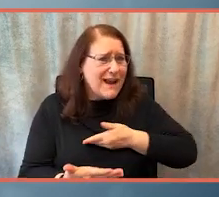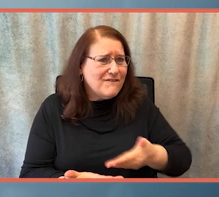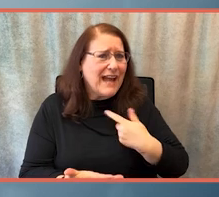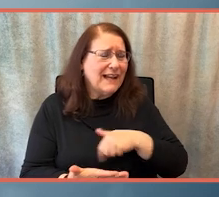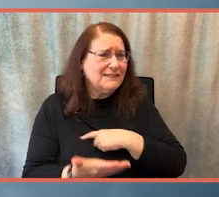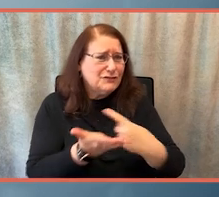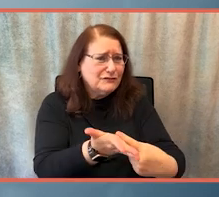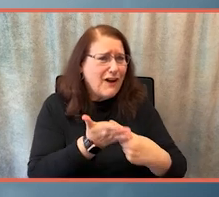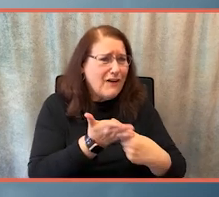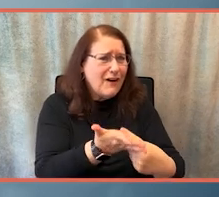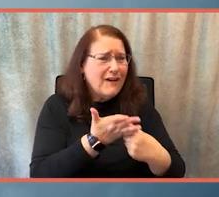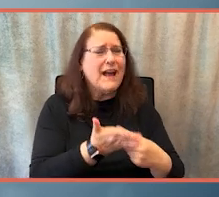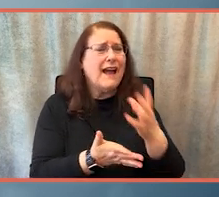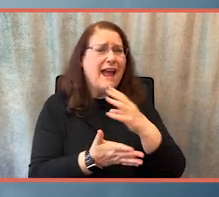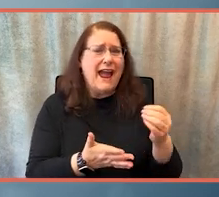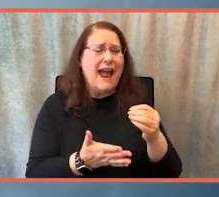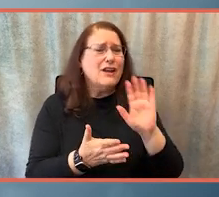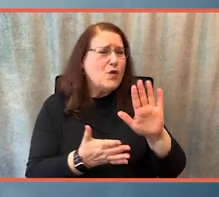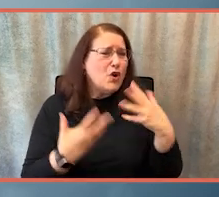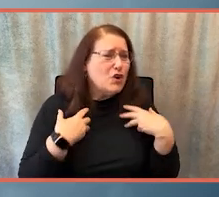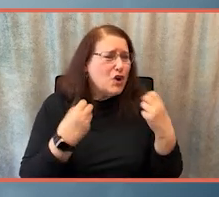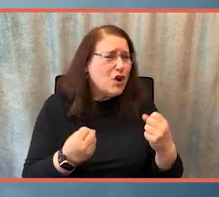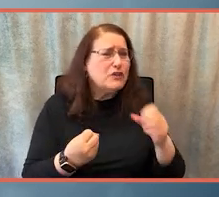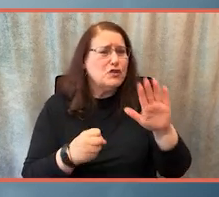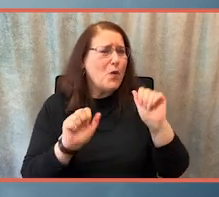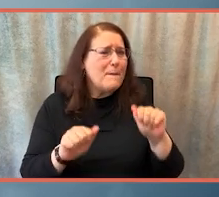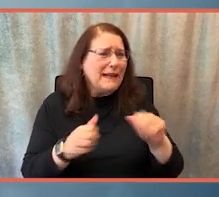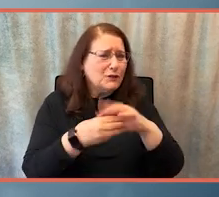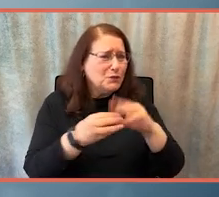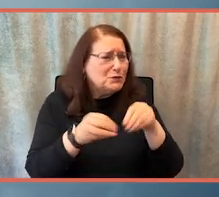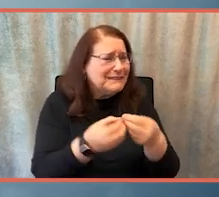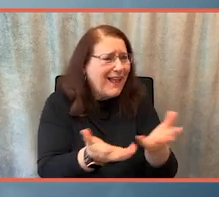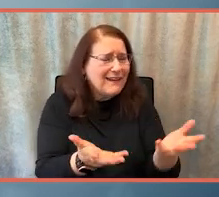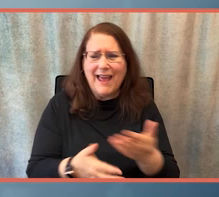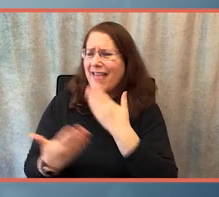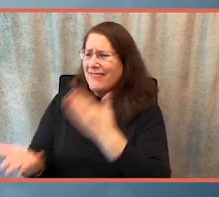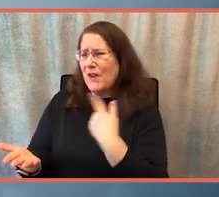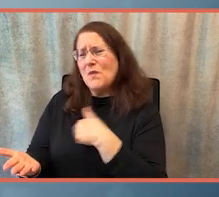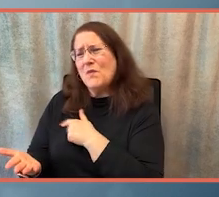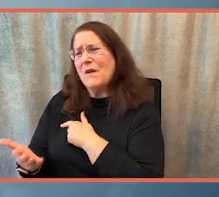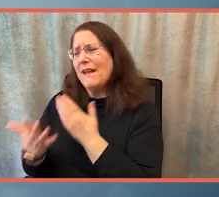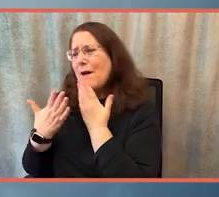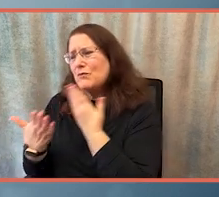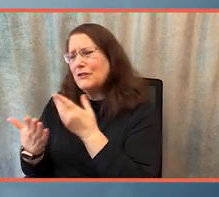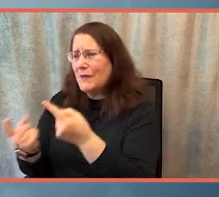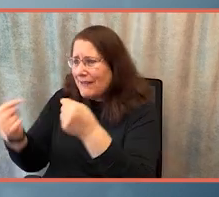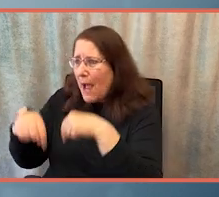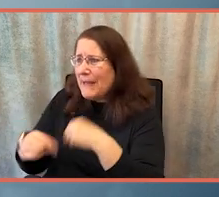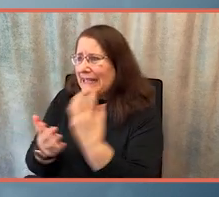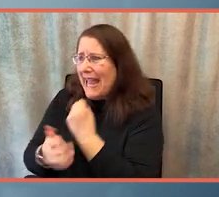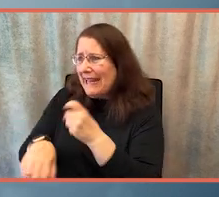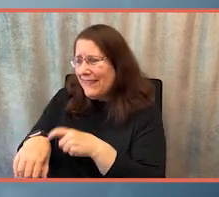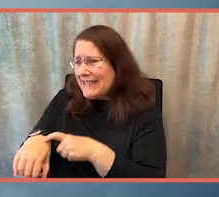of your story and your ability to tell it. Thank you. We so appreciate your coming and taking the time to